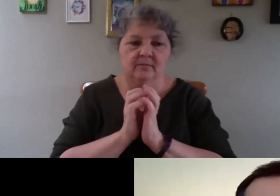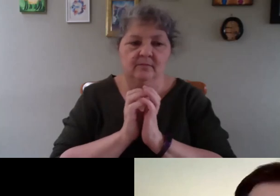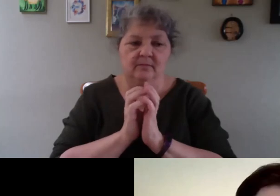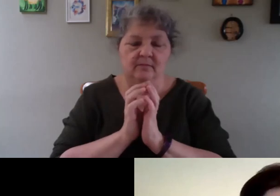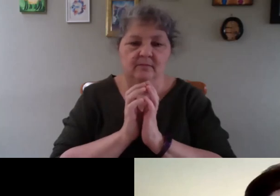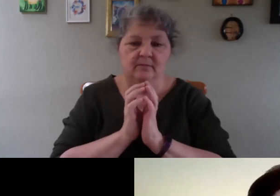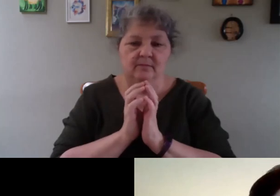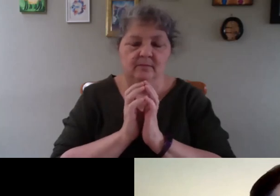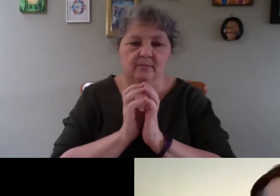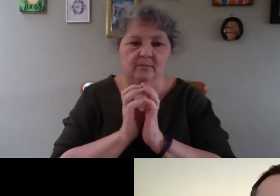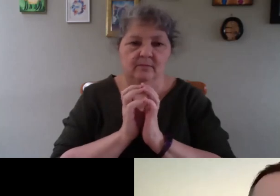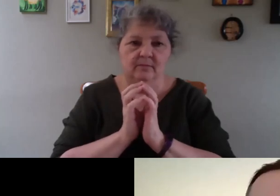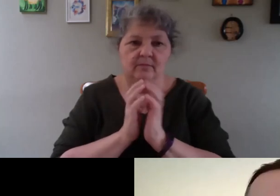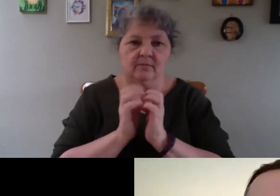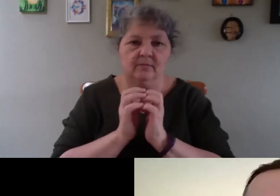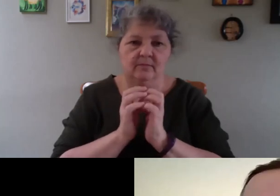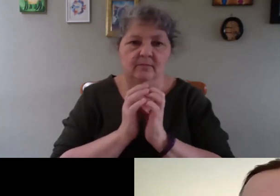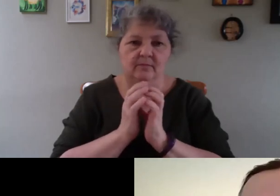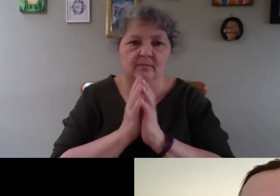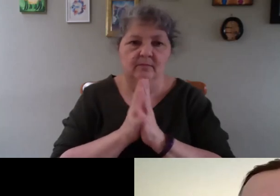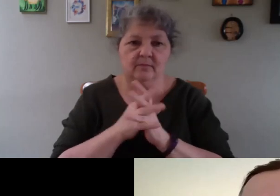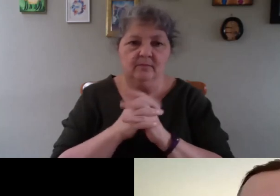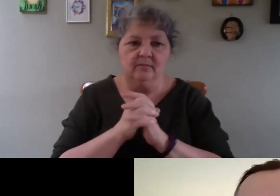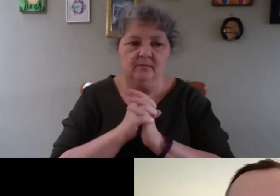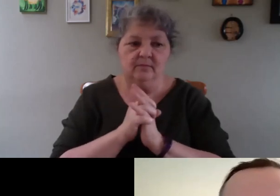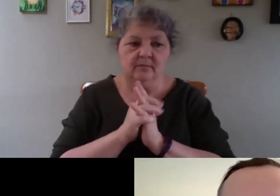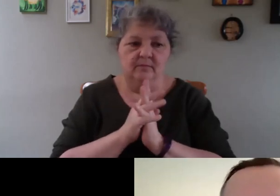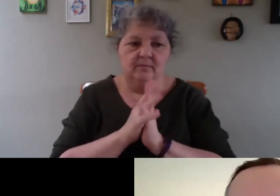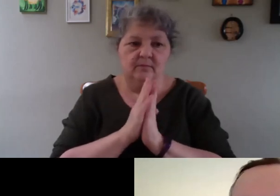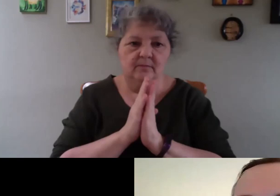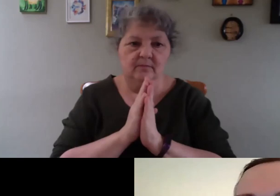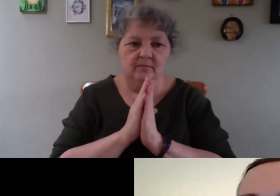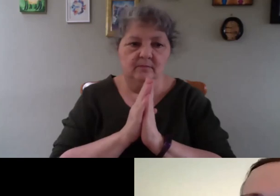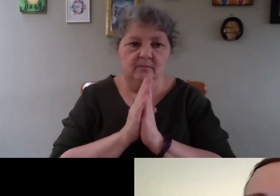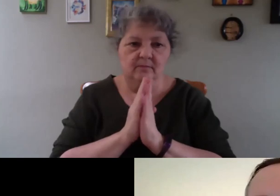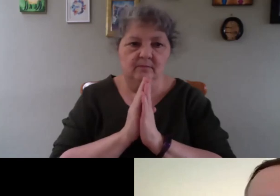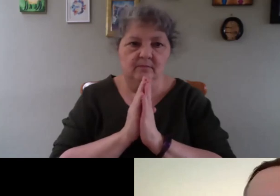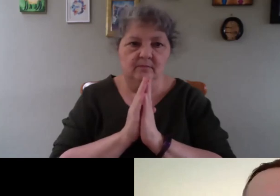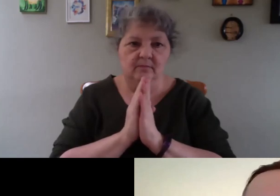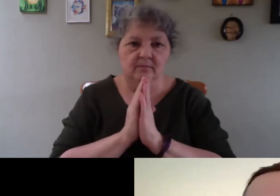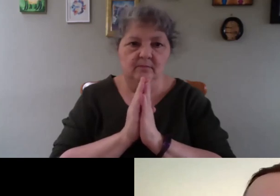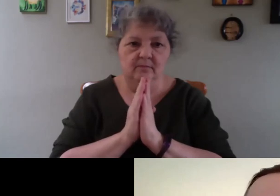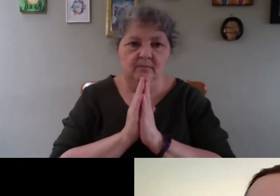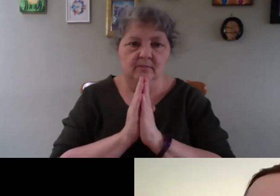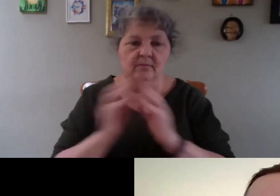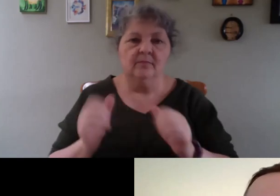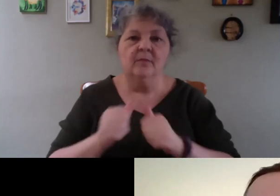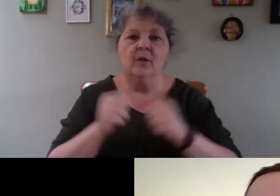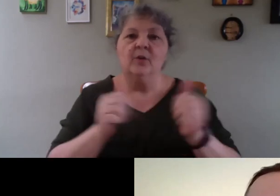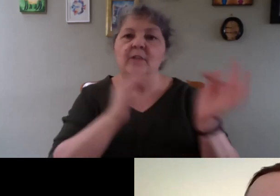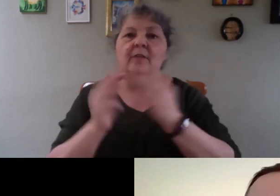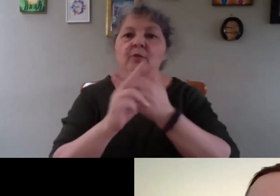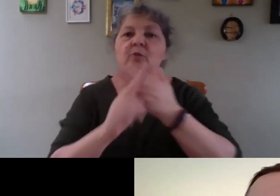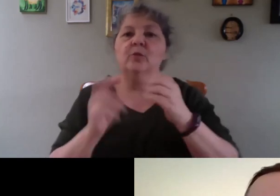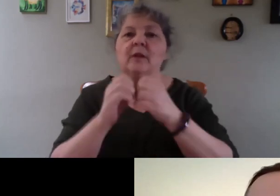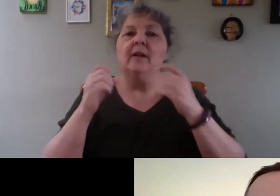I'm on full screen. Yes, and participants are joining as we speak. So, good afternoon, everyone. I want to welcome